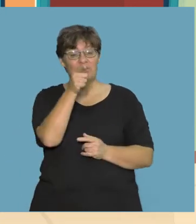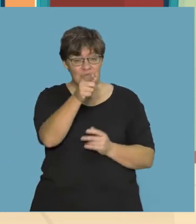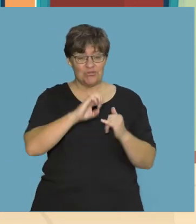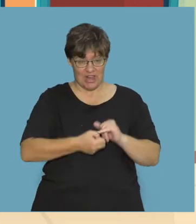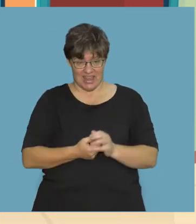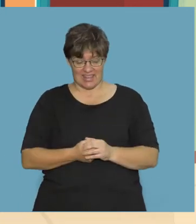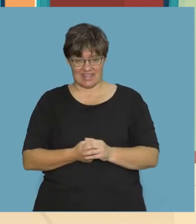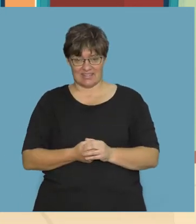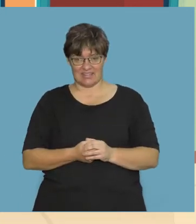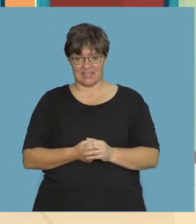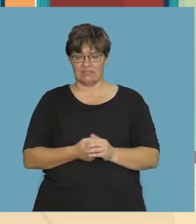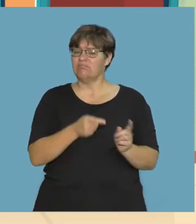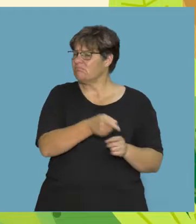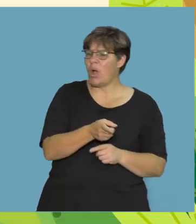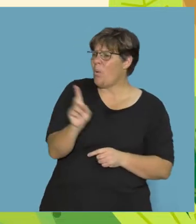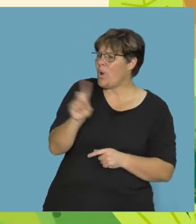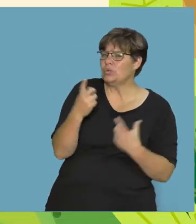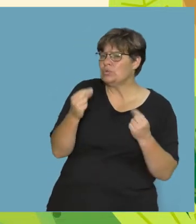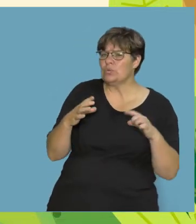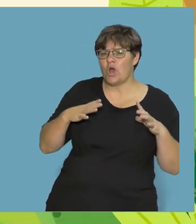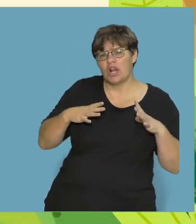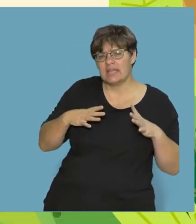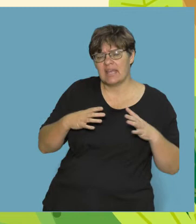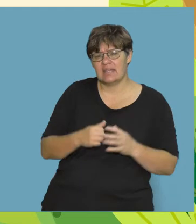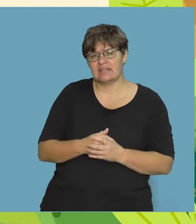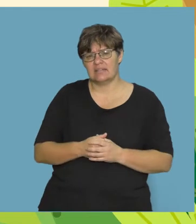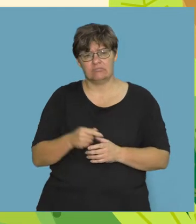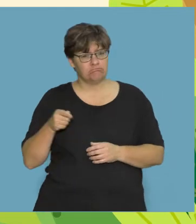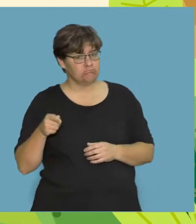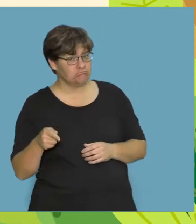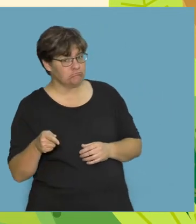you try and answer this question. What did you do in the holidays?